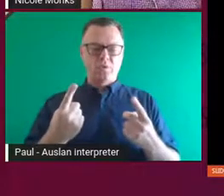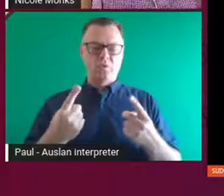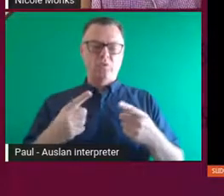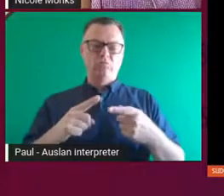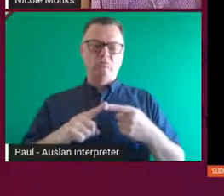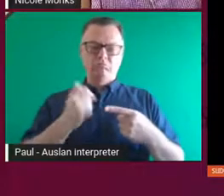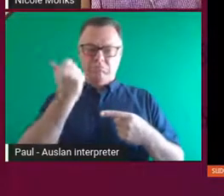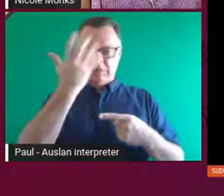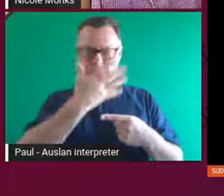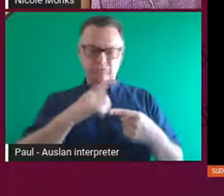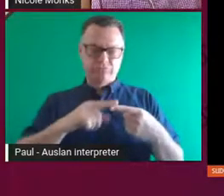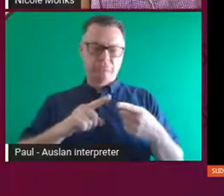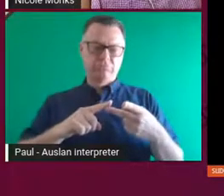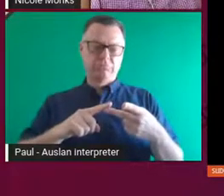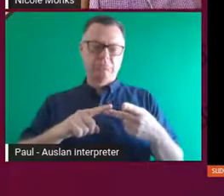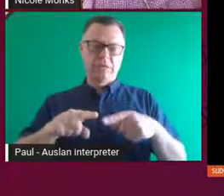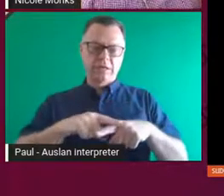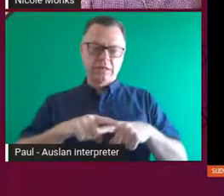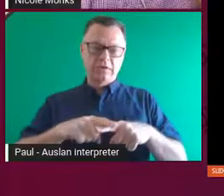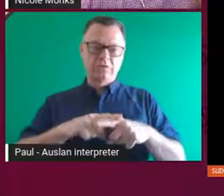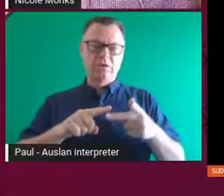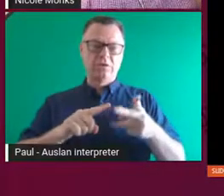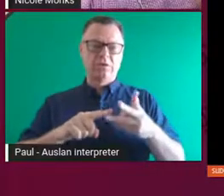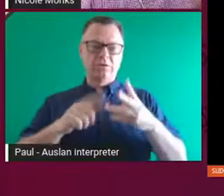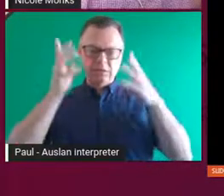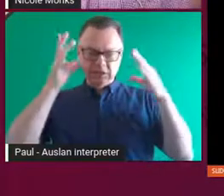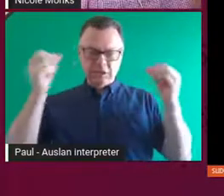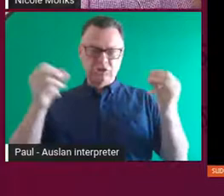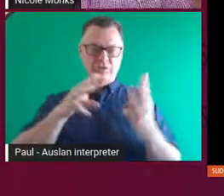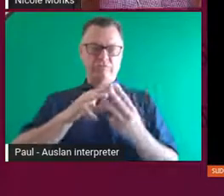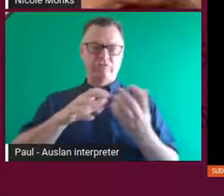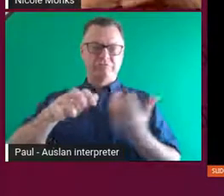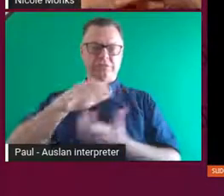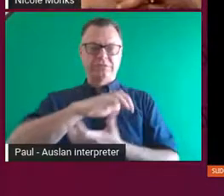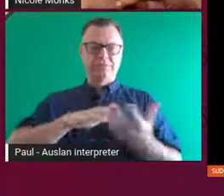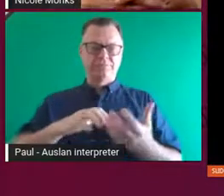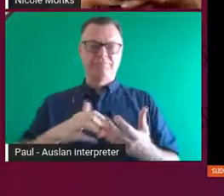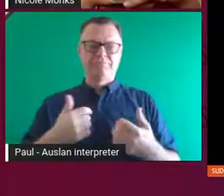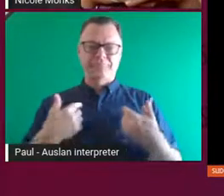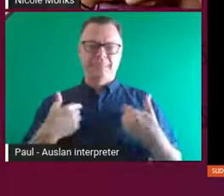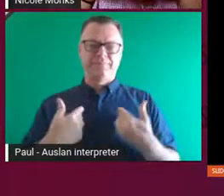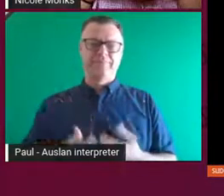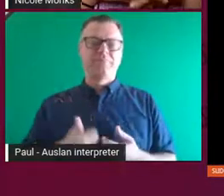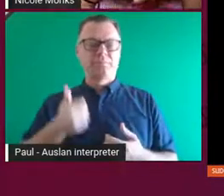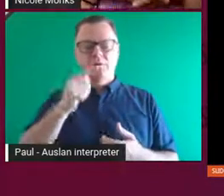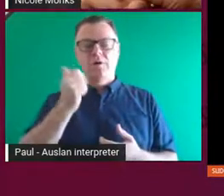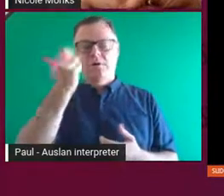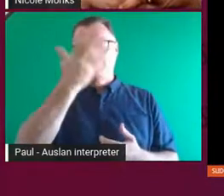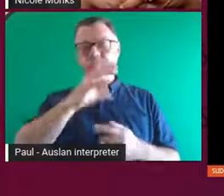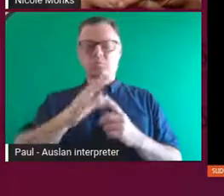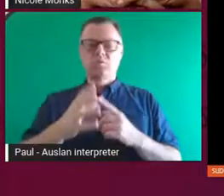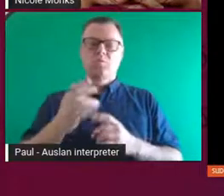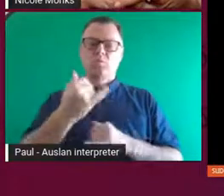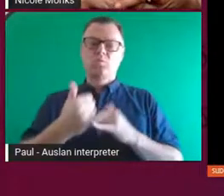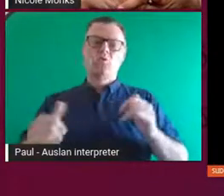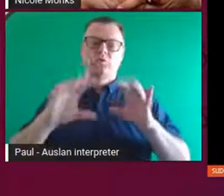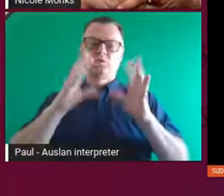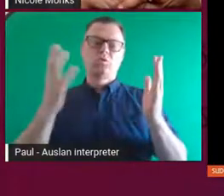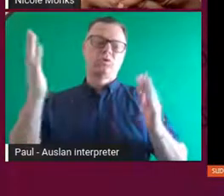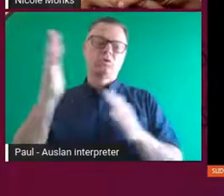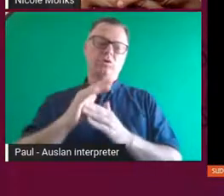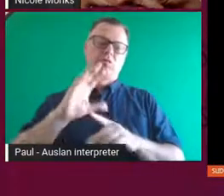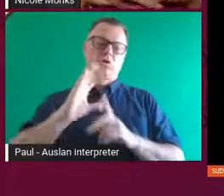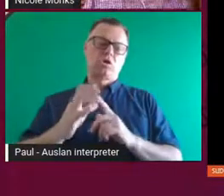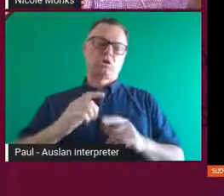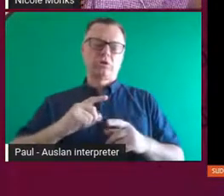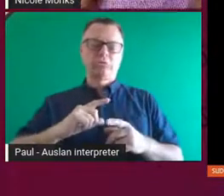And, you know, I guess, you know, when you sort of talk, you know, Aboriginal culture is the longest continuous culture in the world.